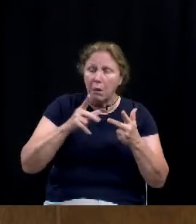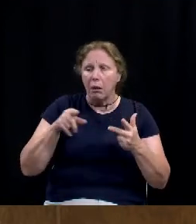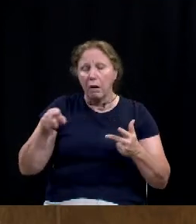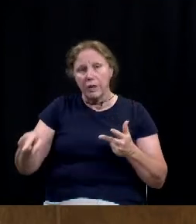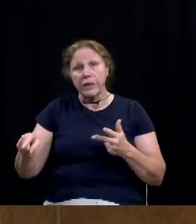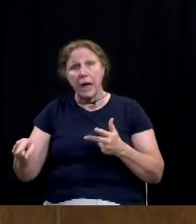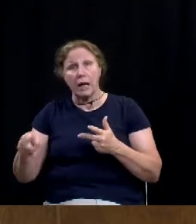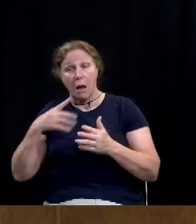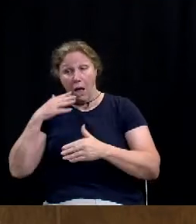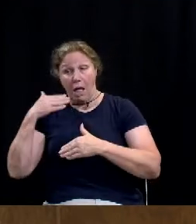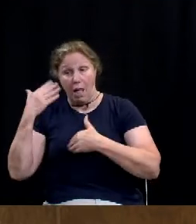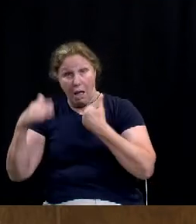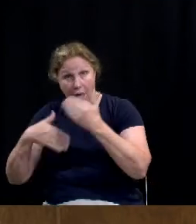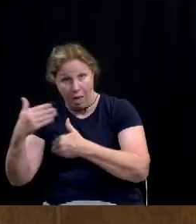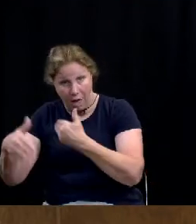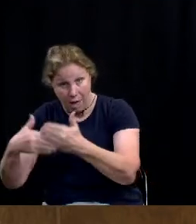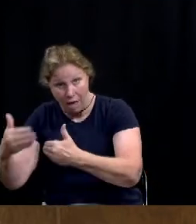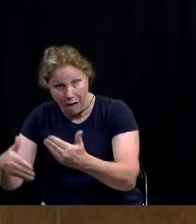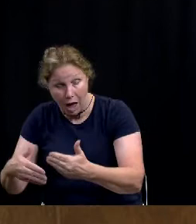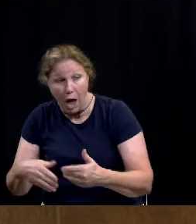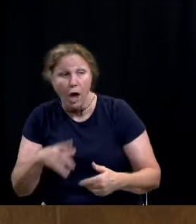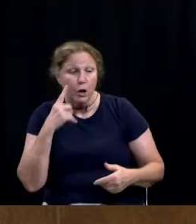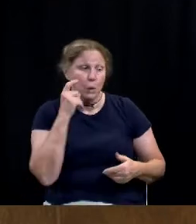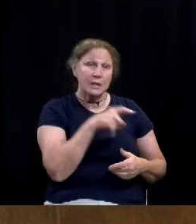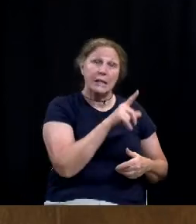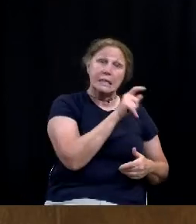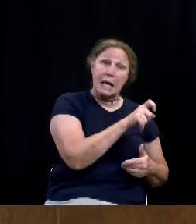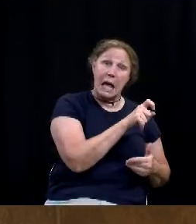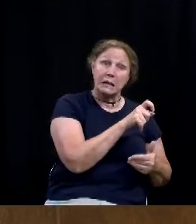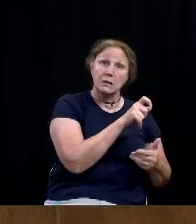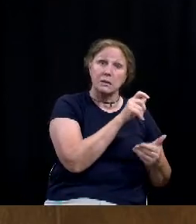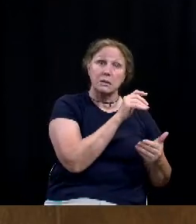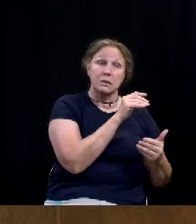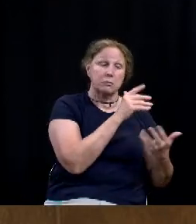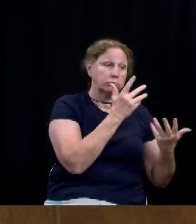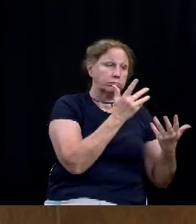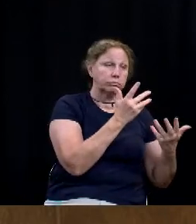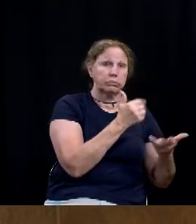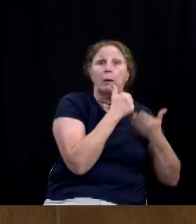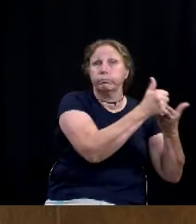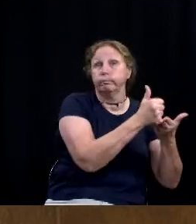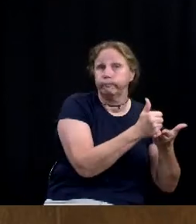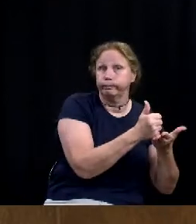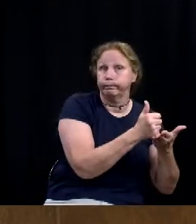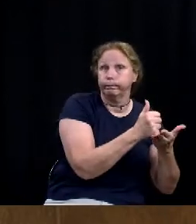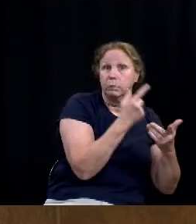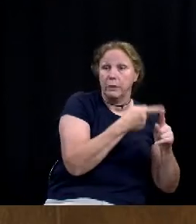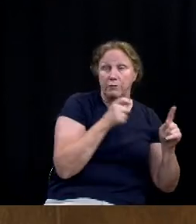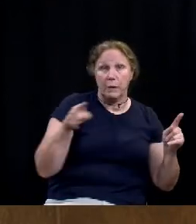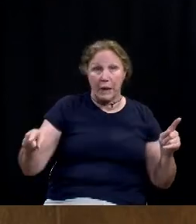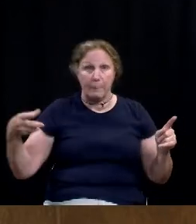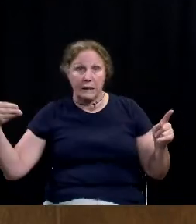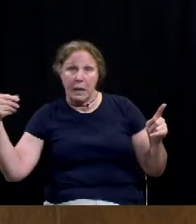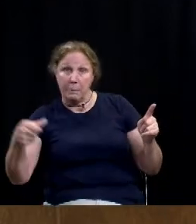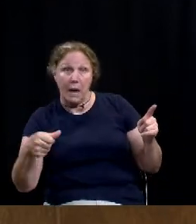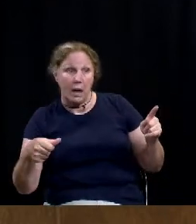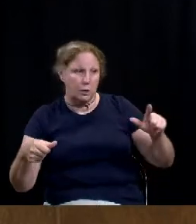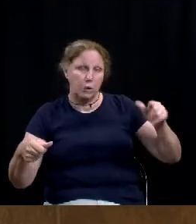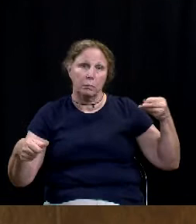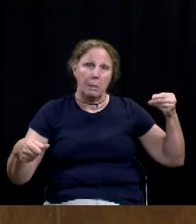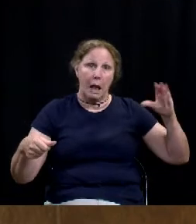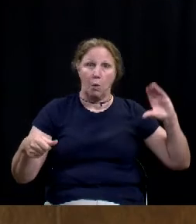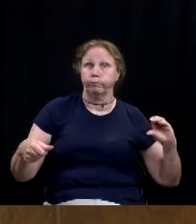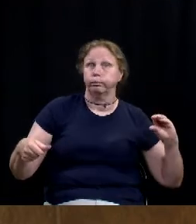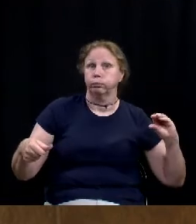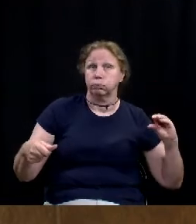sort of the property tax relief that you'll see from impact fees as a benefit. So that's that.